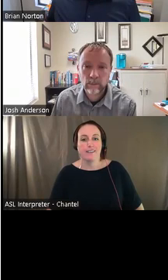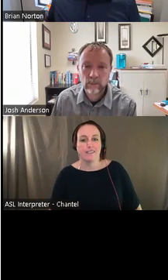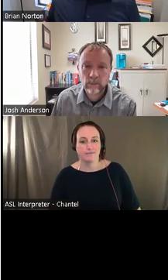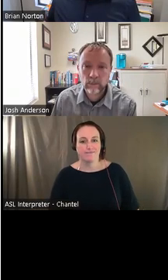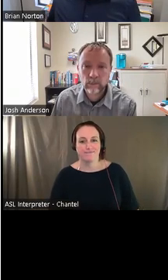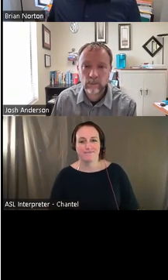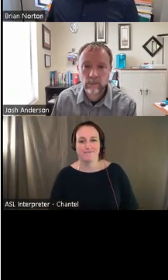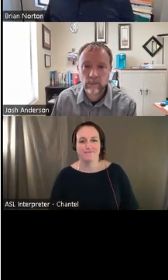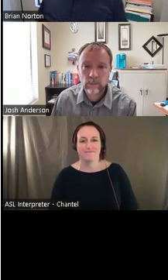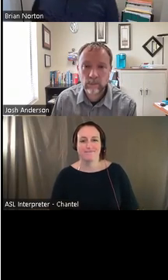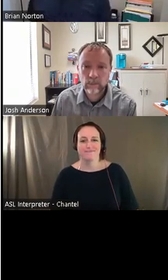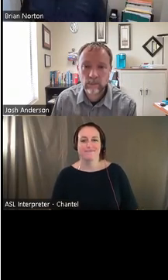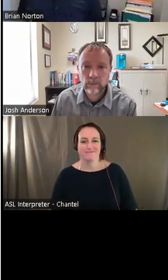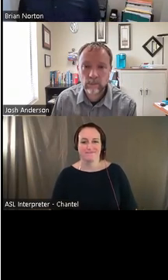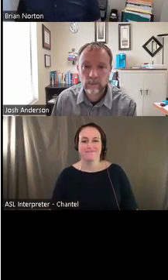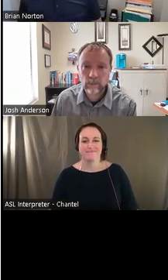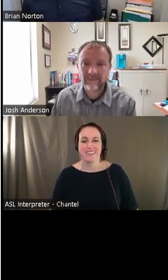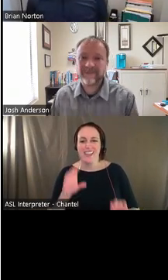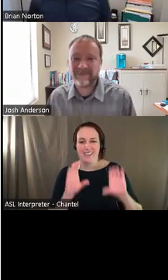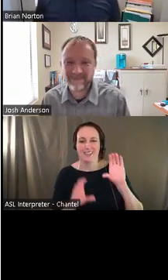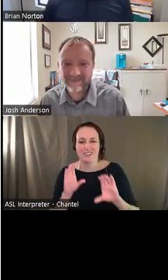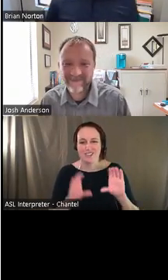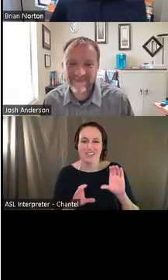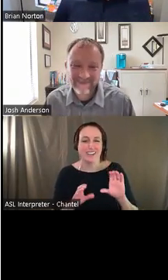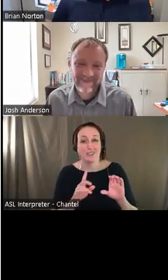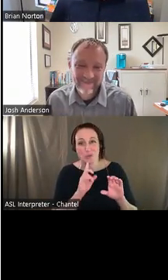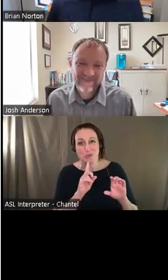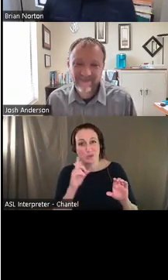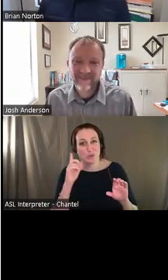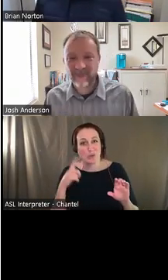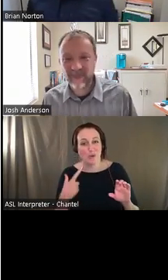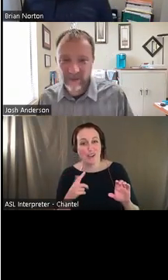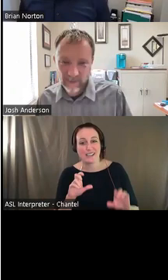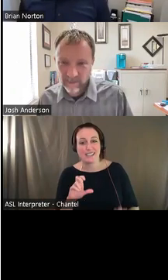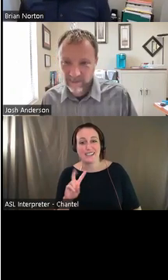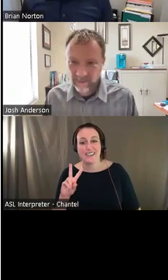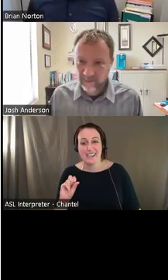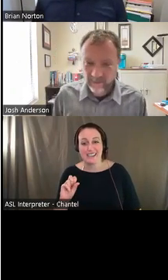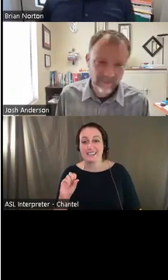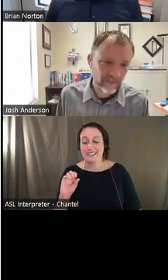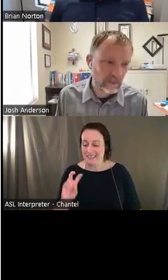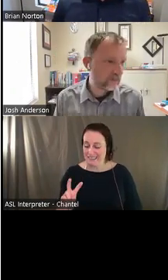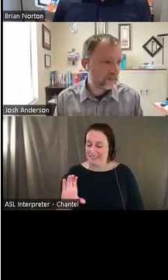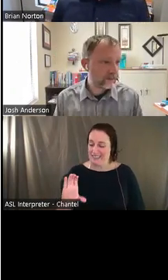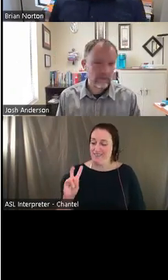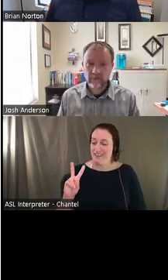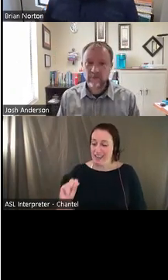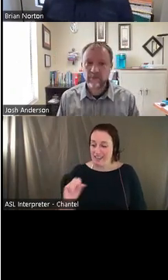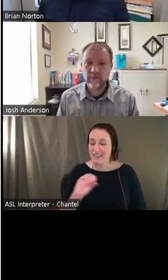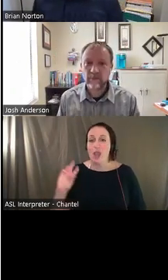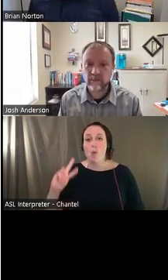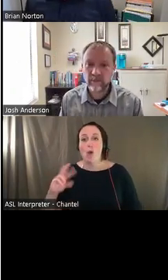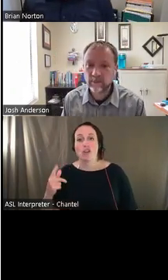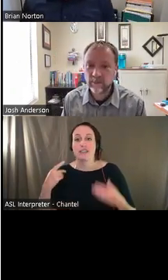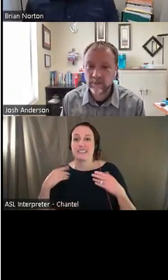Uh, yeah, that's really, that's very true, Laura. Good thing CVS and Walgreens sell just about